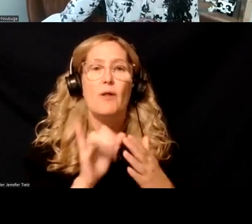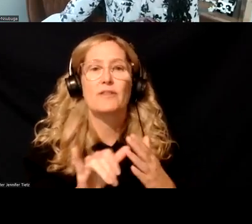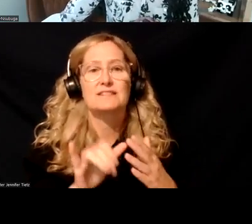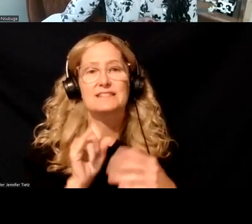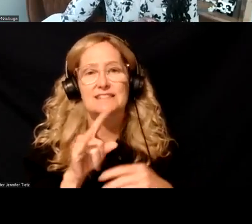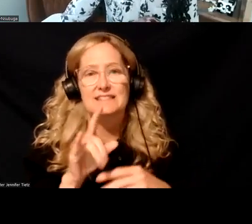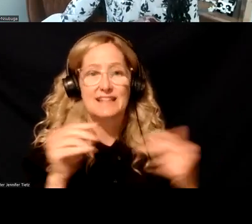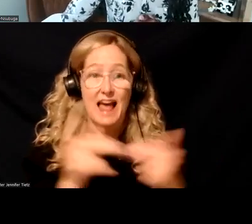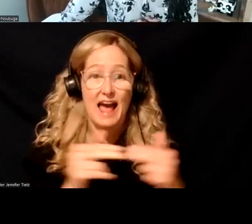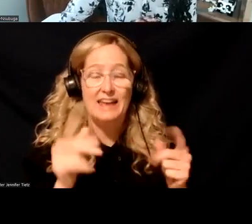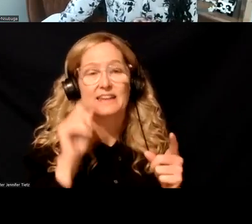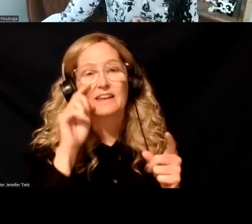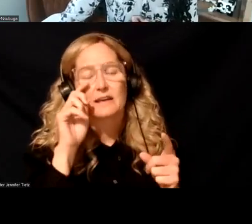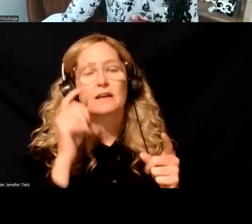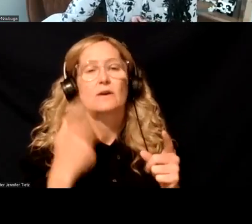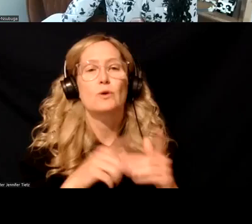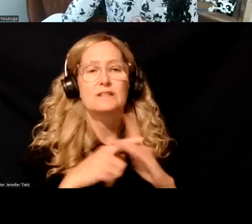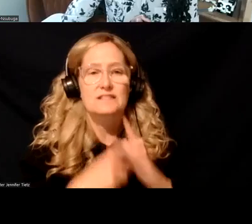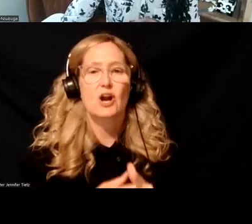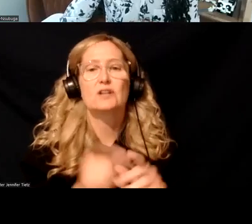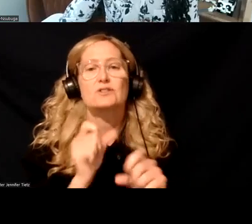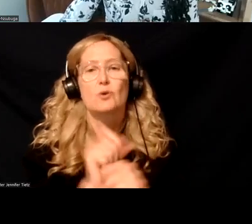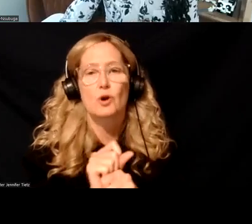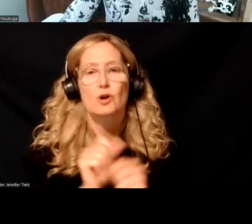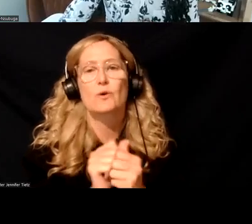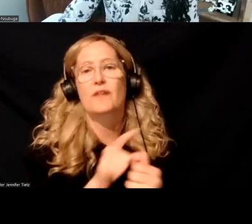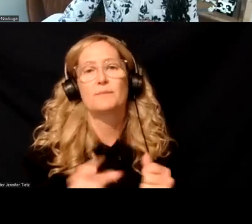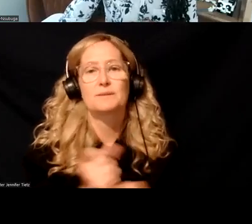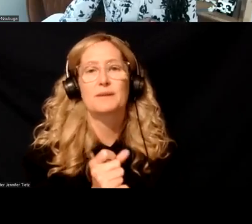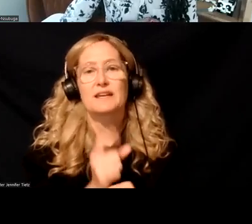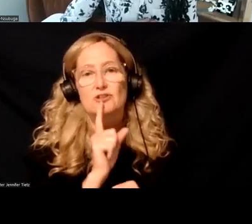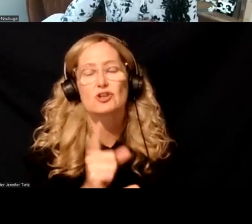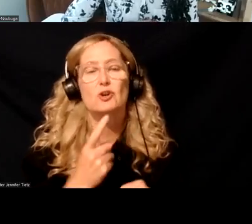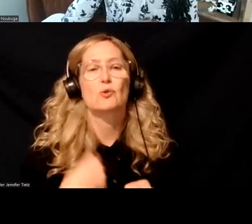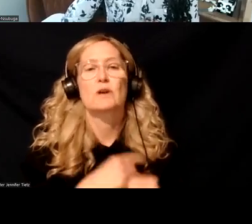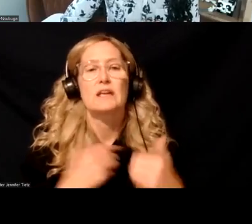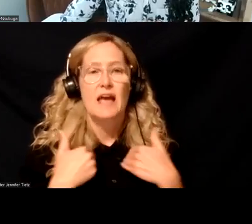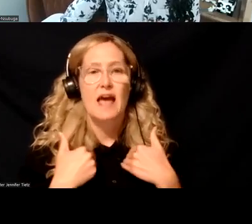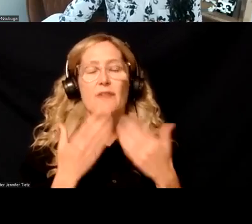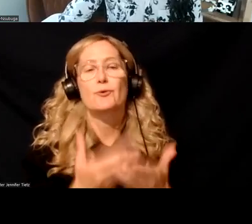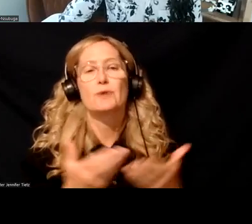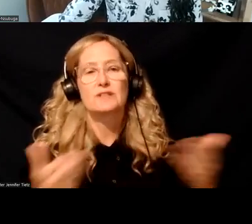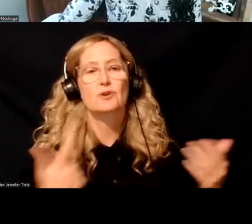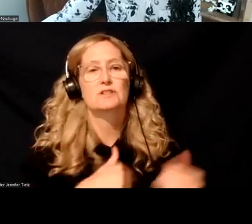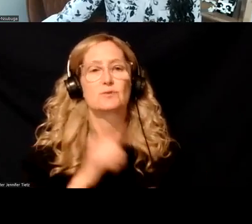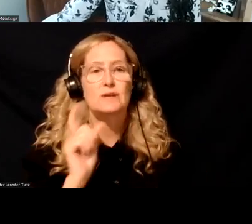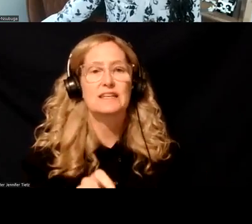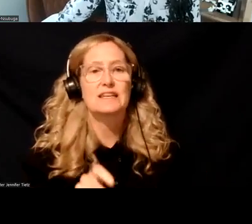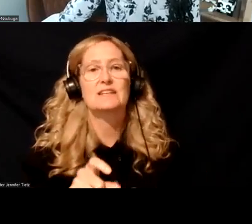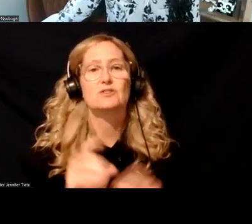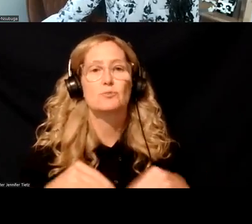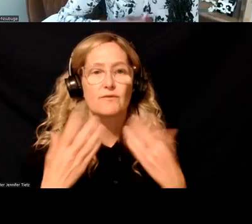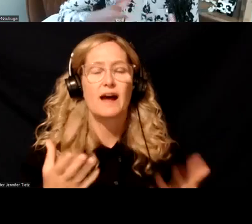to, as, as we started to work to make sure, um, that we had the resources that we need to, needed to